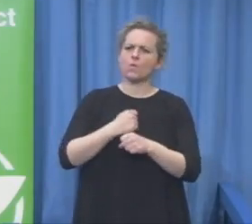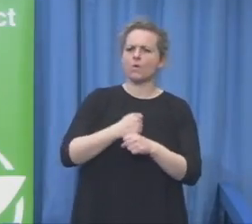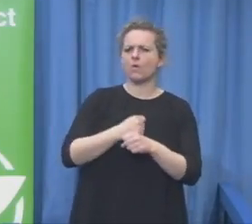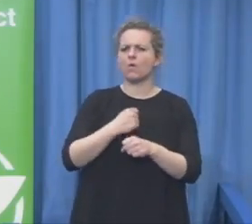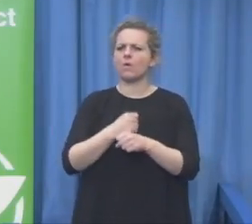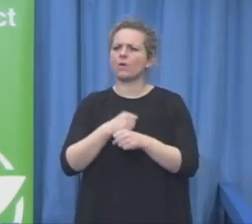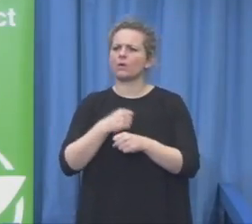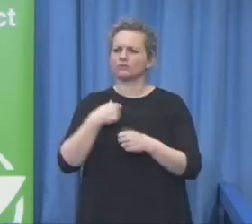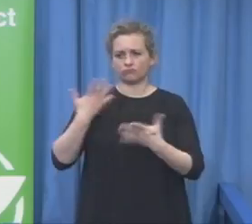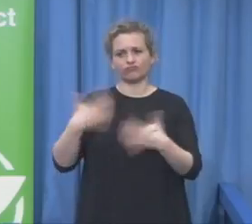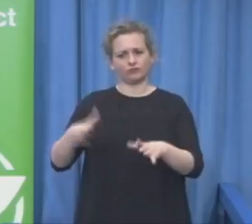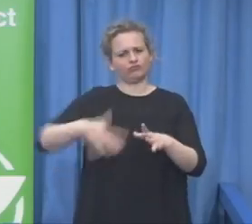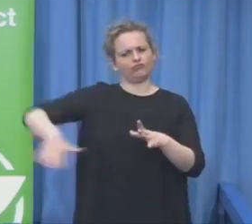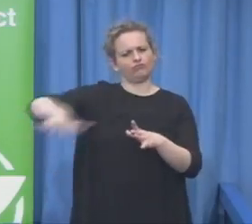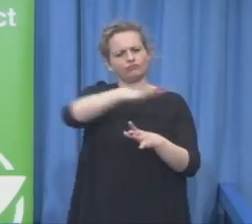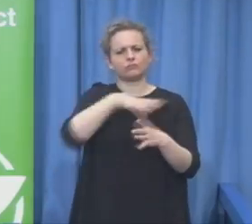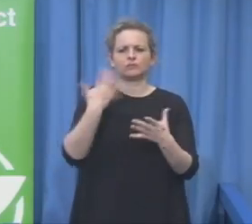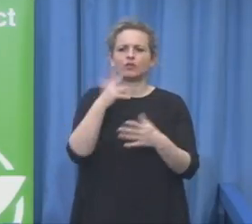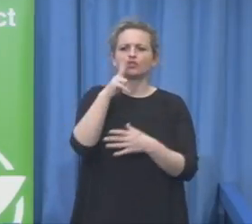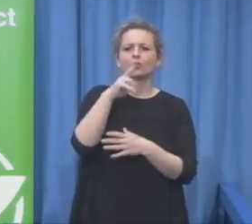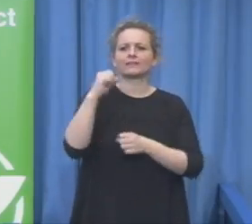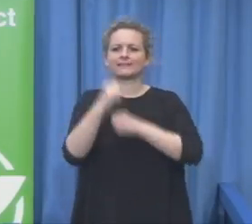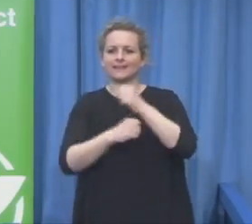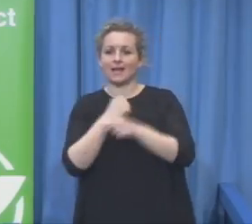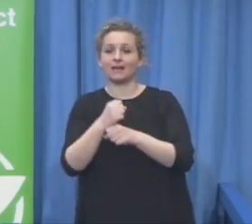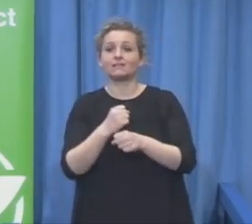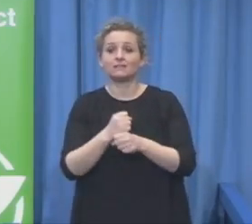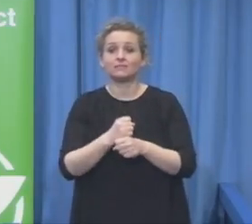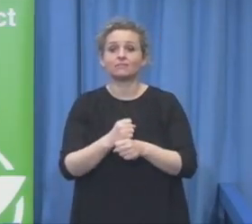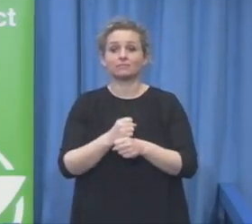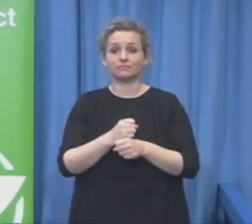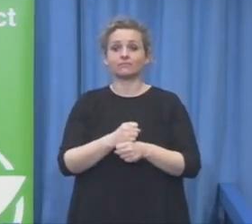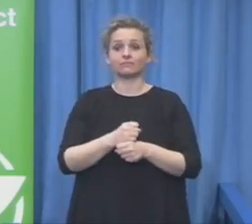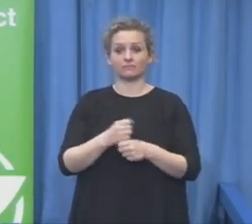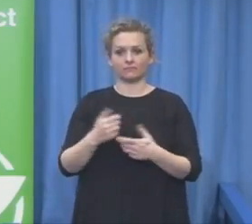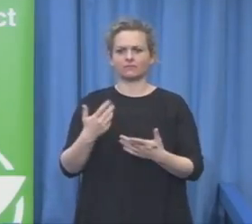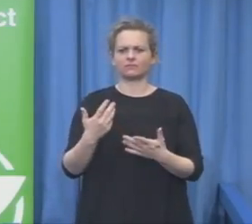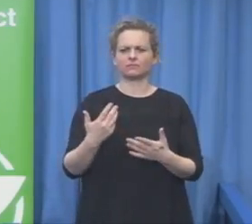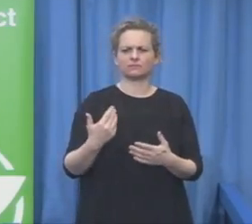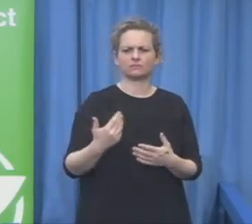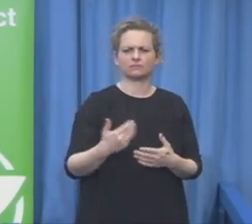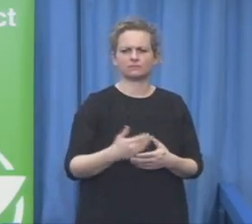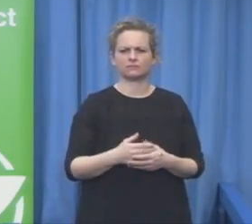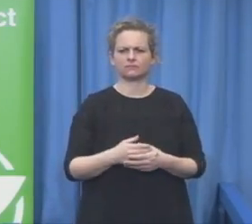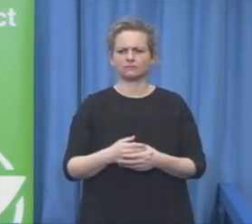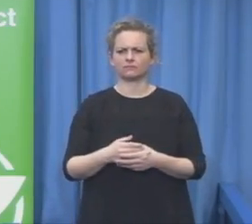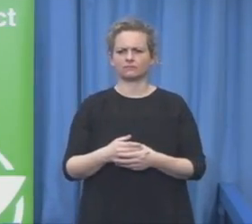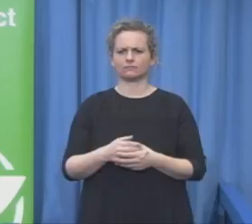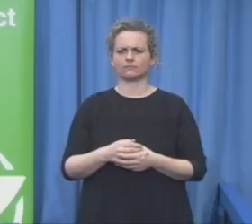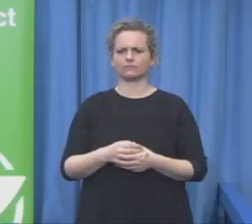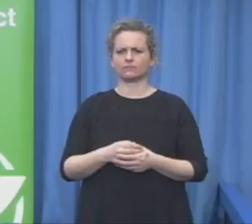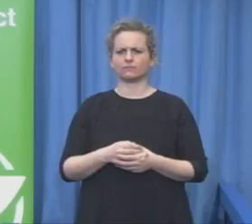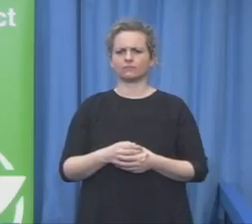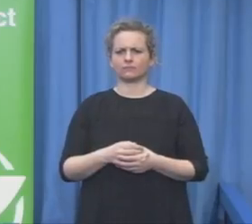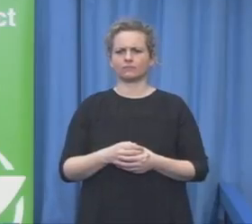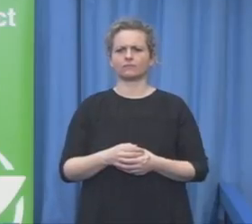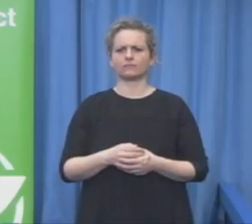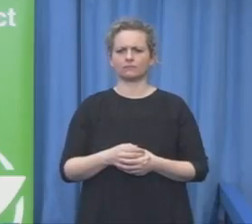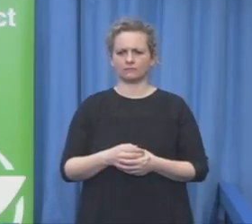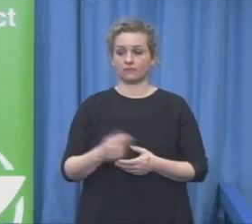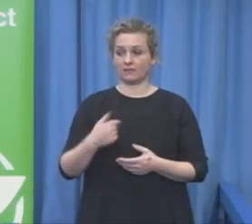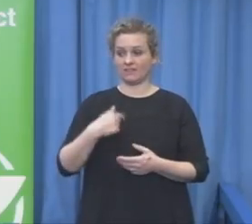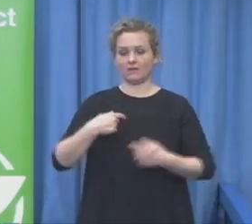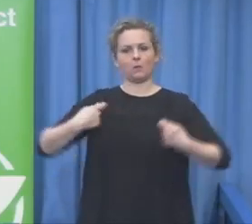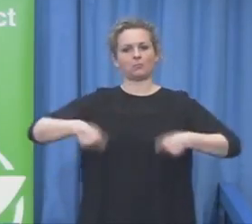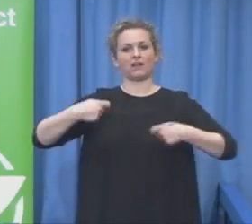next Presidency also next year. But the bigger hat, once more, is the Presidency of Inclusion Europe, which